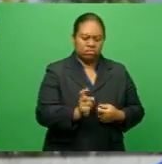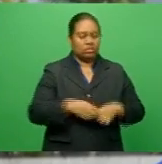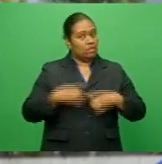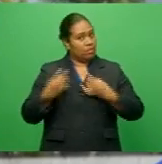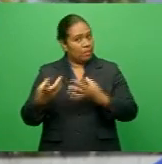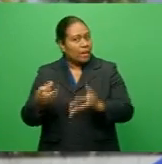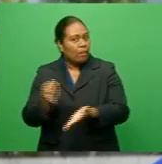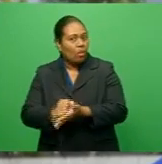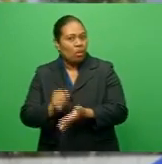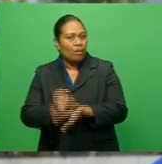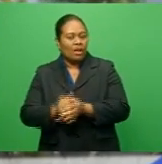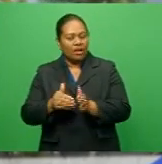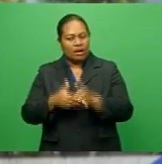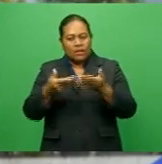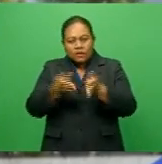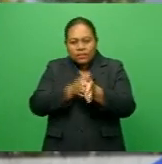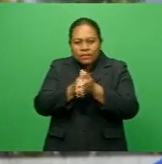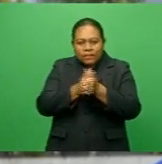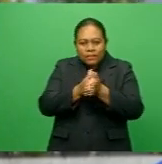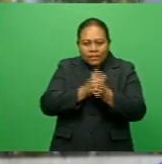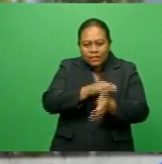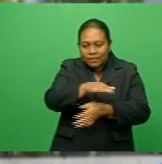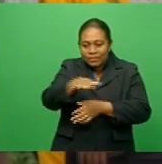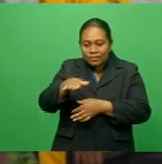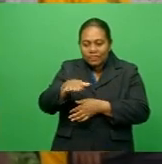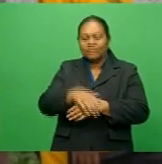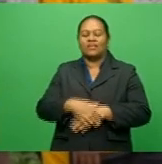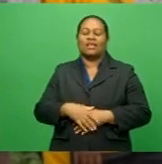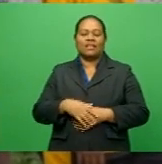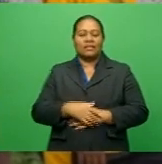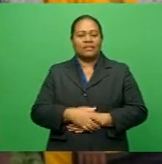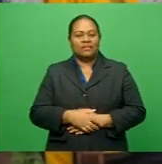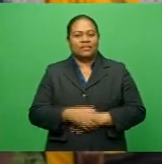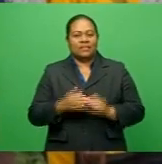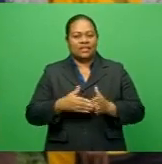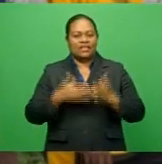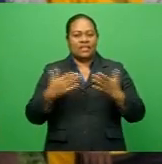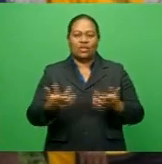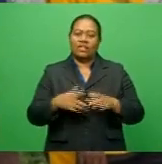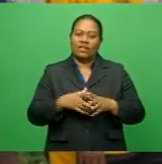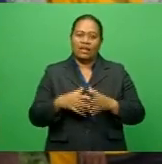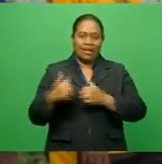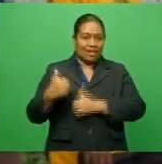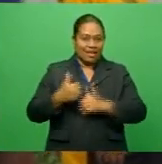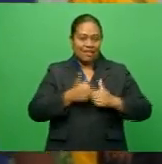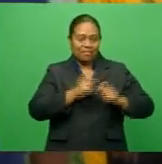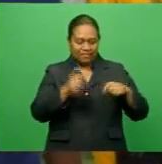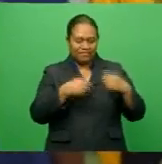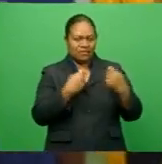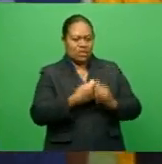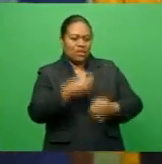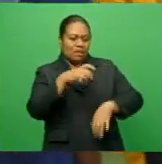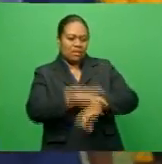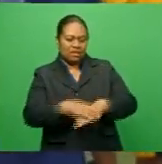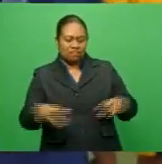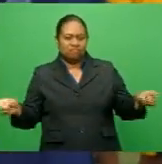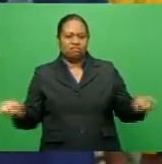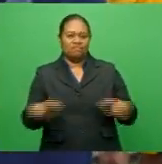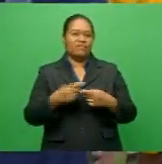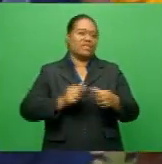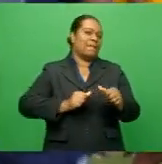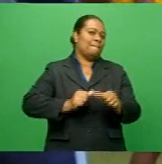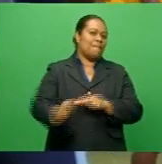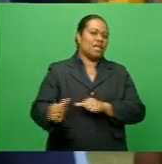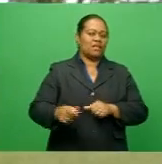prepared. And we look forward for a wonderful game. Wary of the Ndalaenambua base team, police will need to be on their best